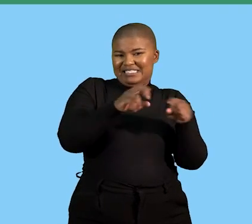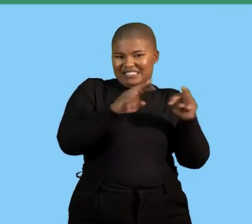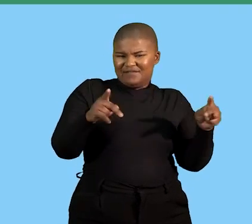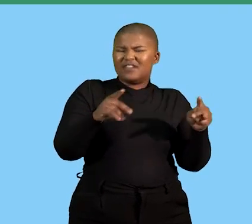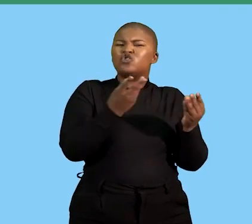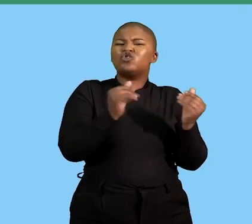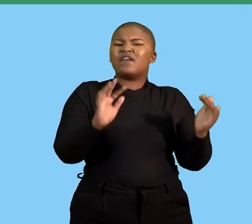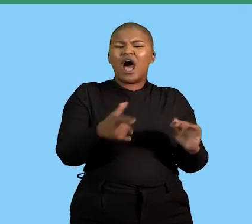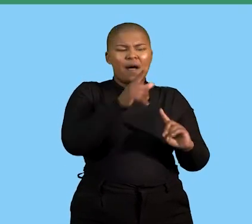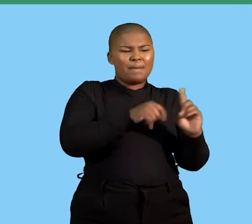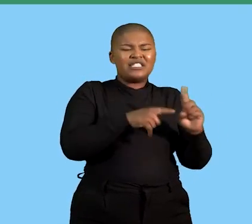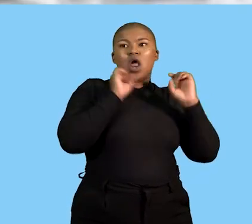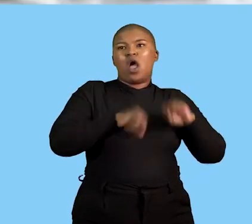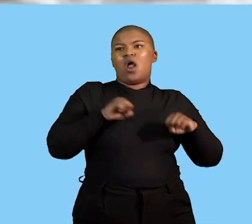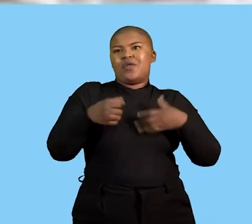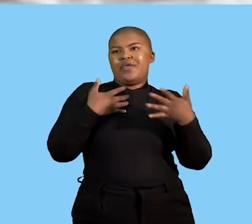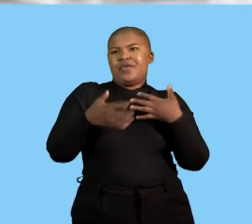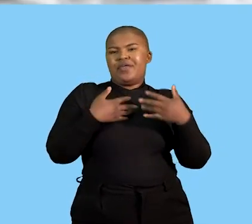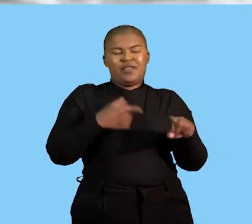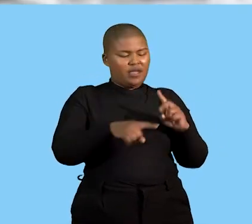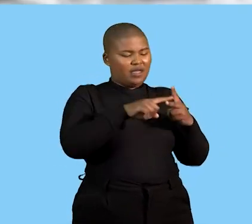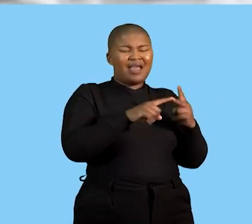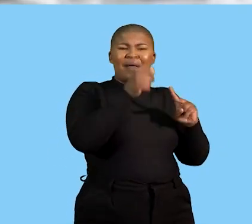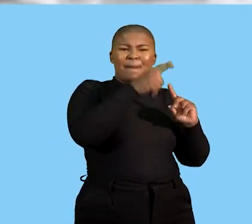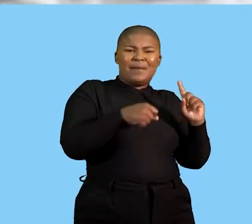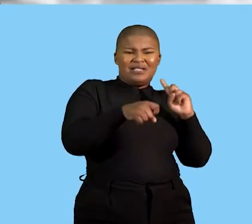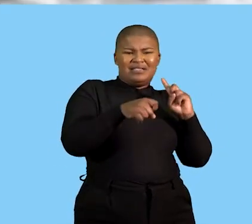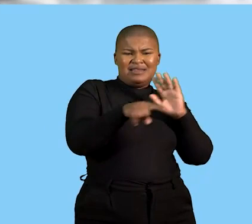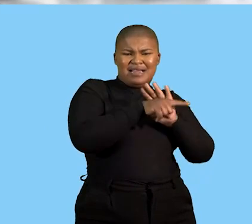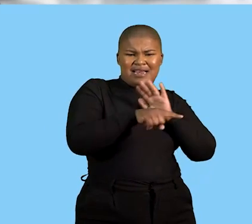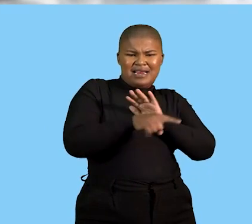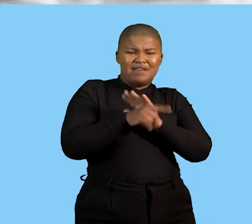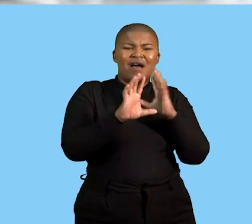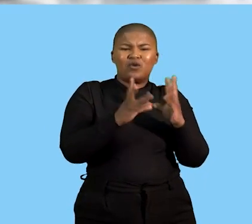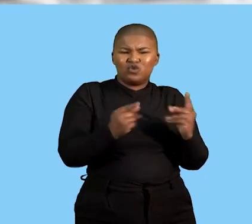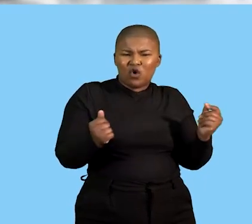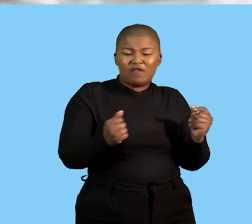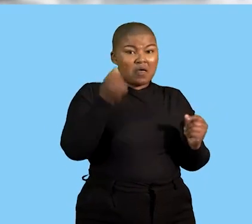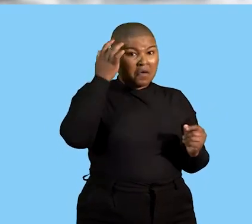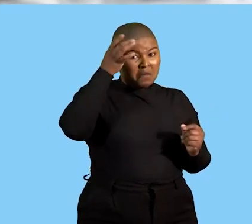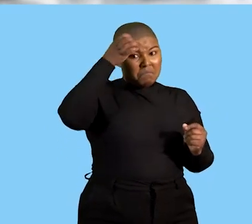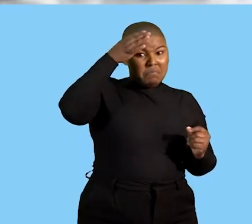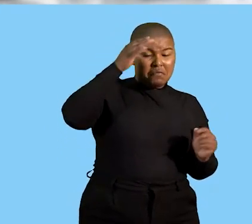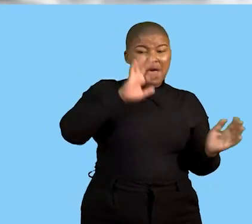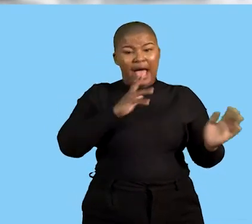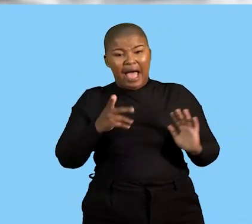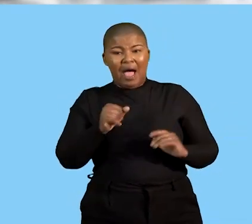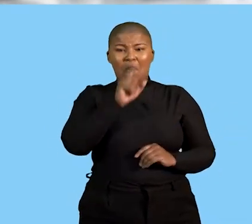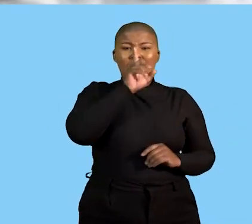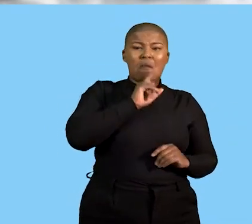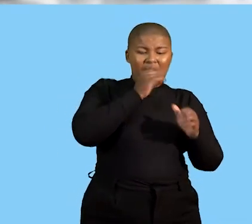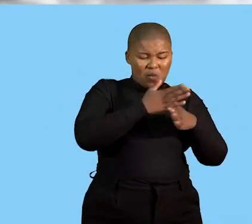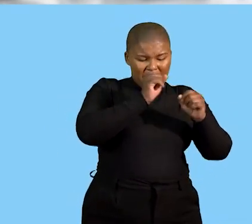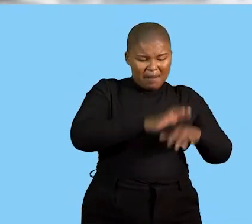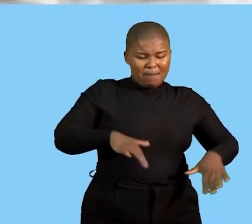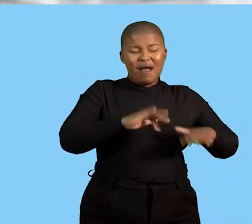do you deal with someone who's over agreeing how do you deal with someone who's negative and also be able to deal with experts and also deal with people who are